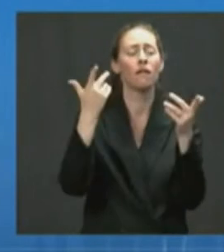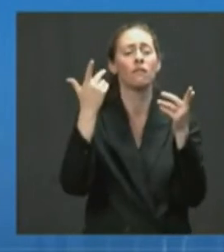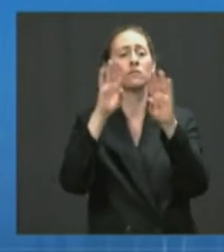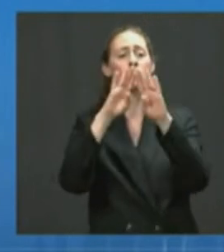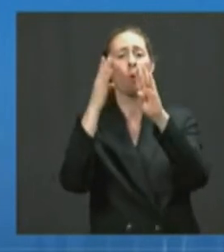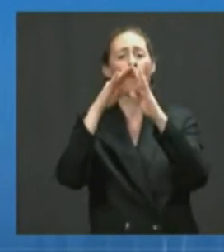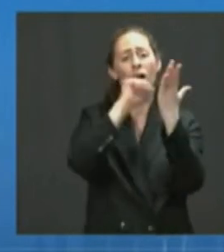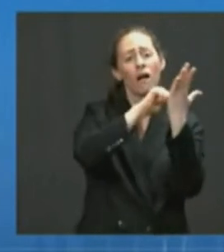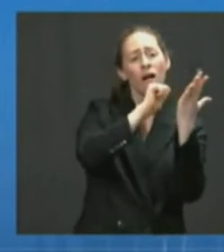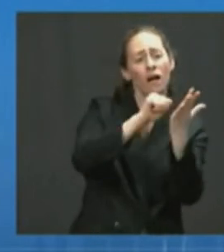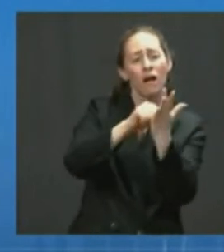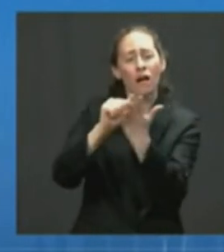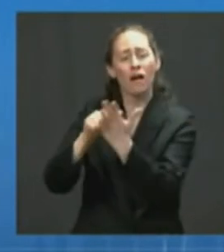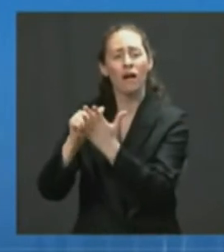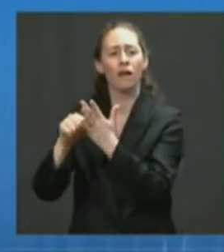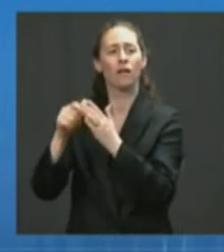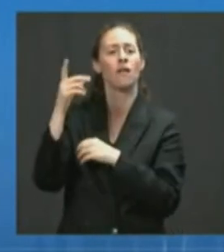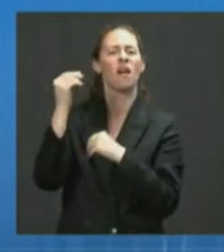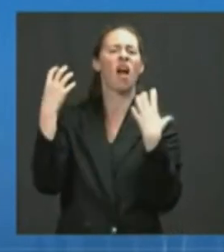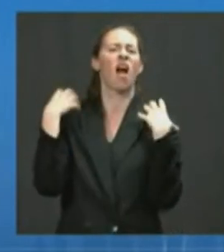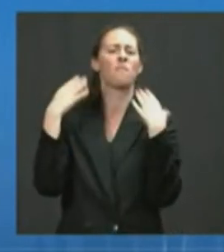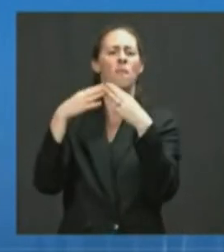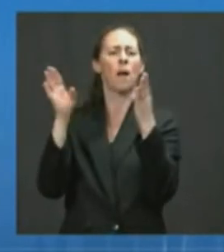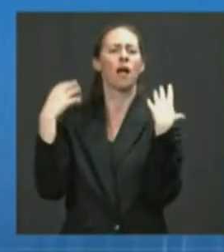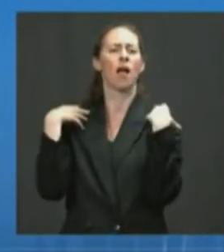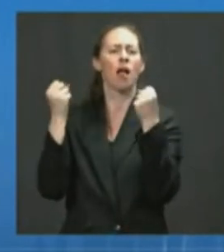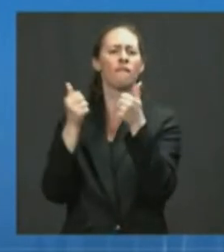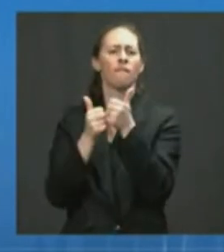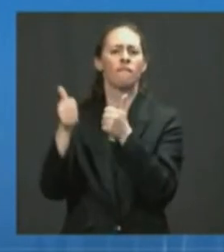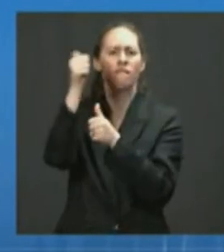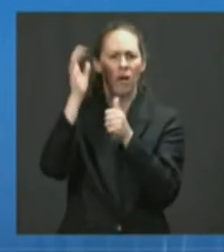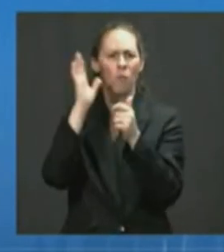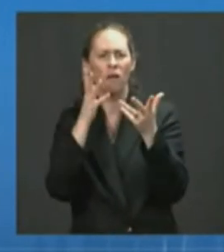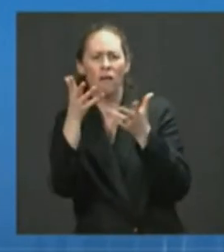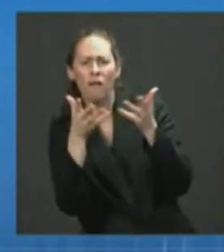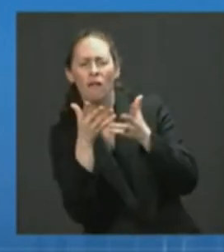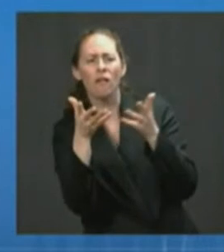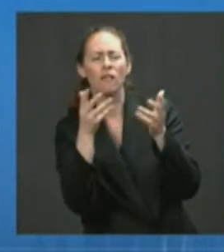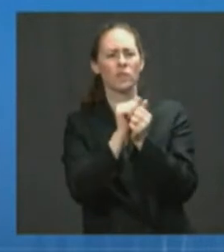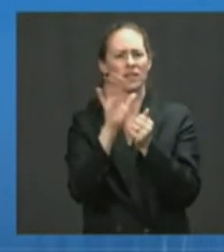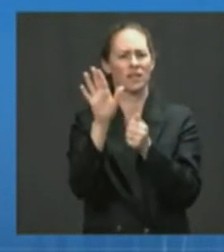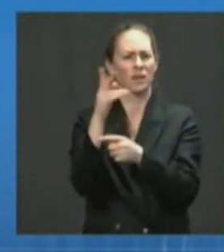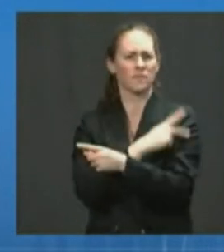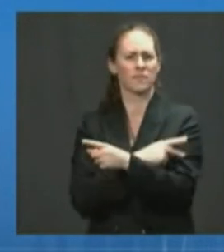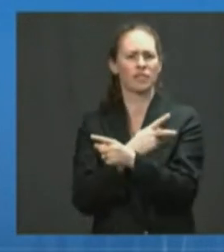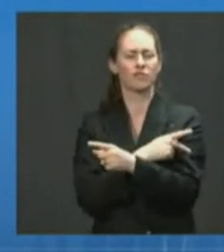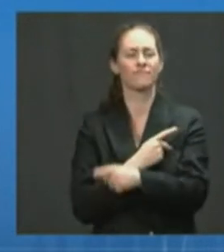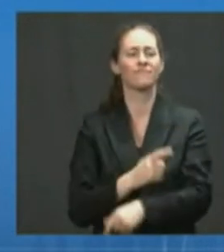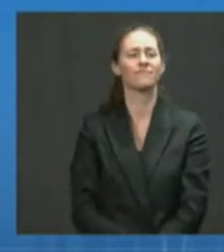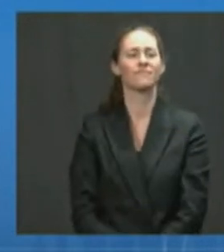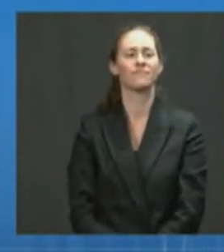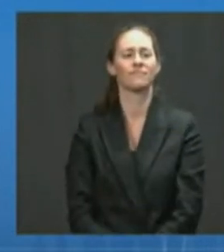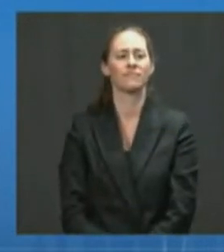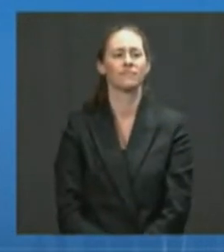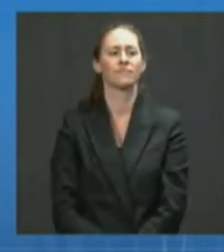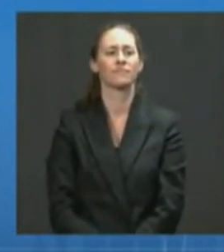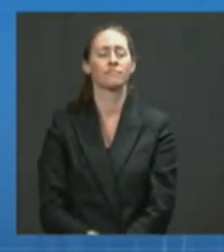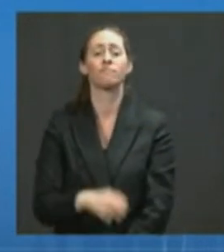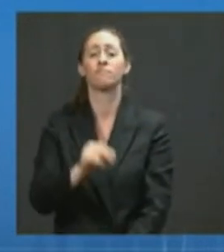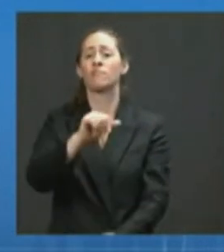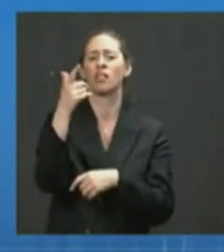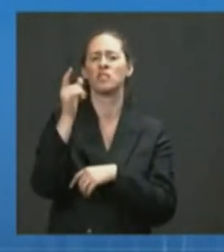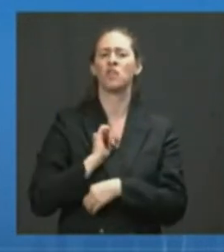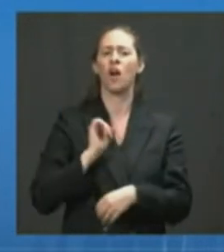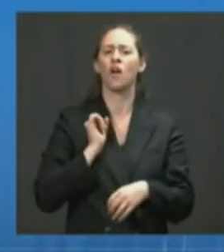with their patients. And earlier this summer, the alpha chapter of the CHI 8FI sorority, a service organization made about nurses,